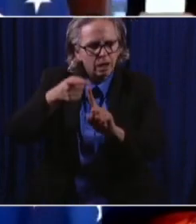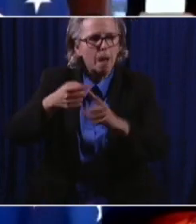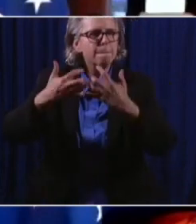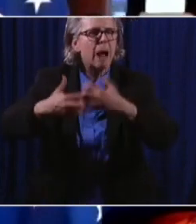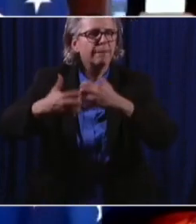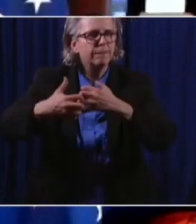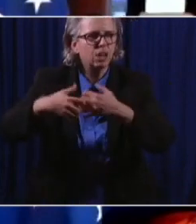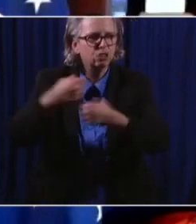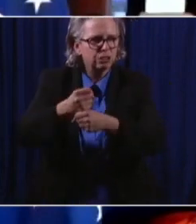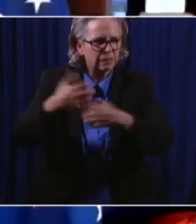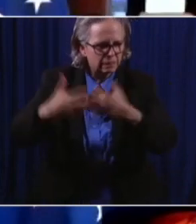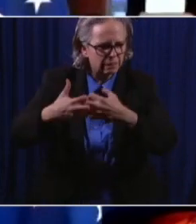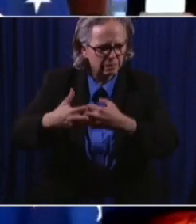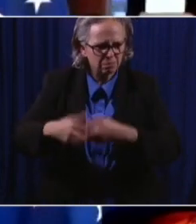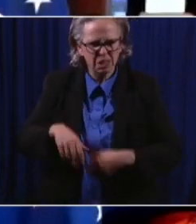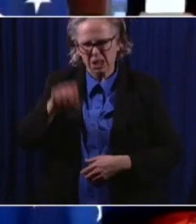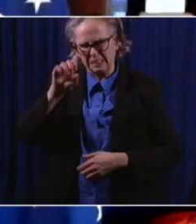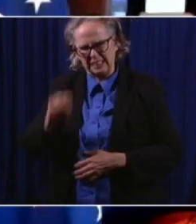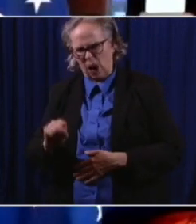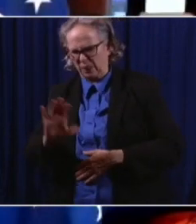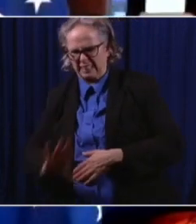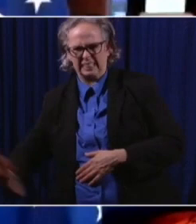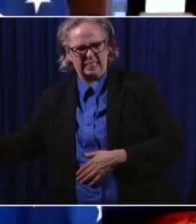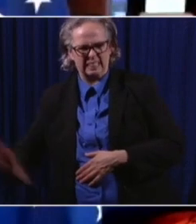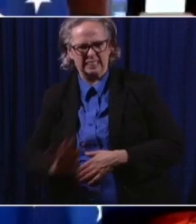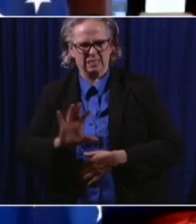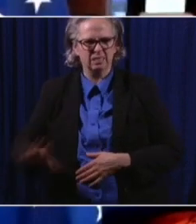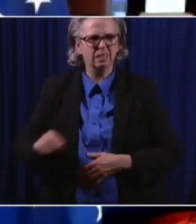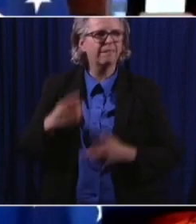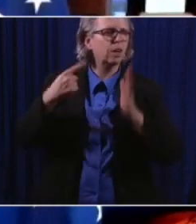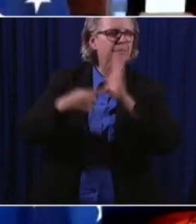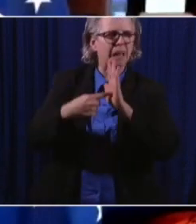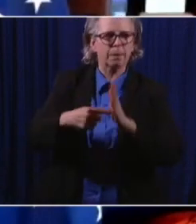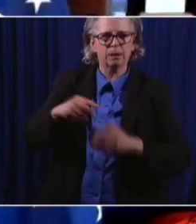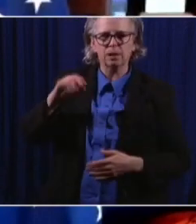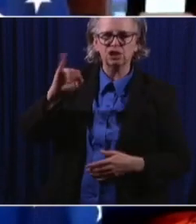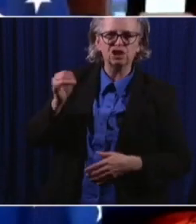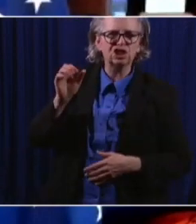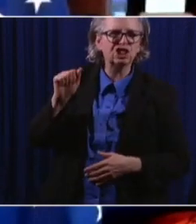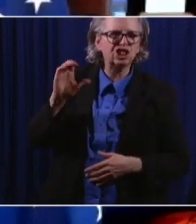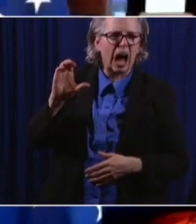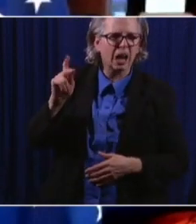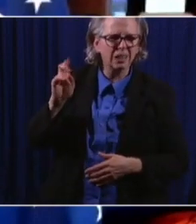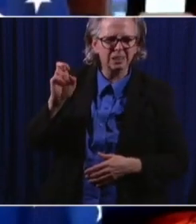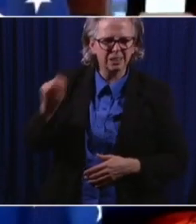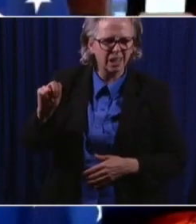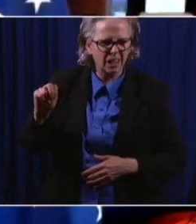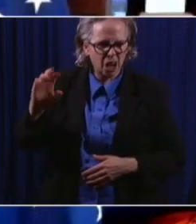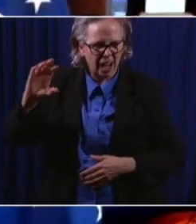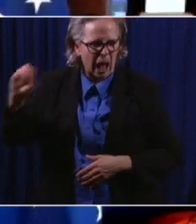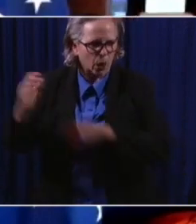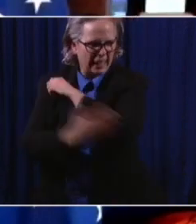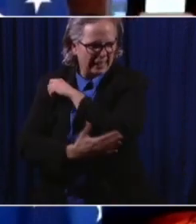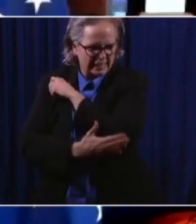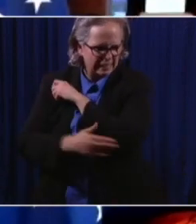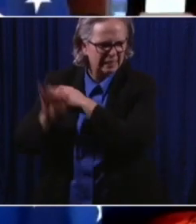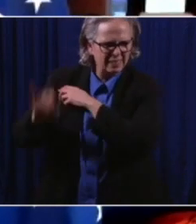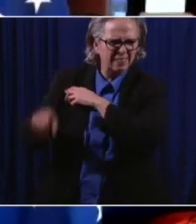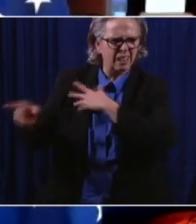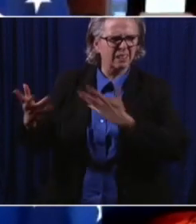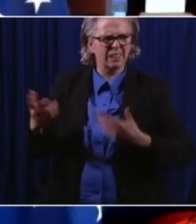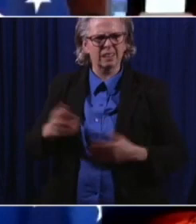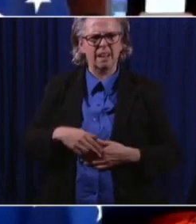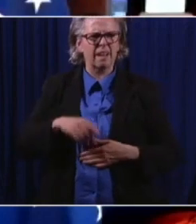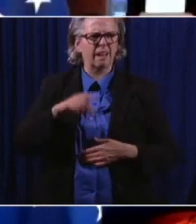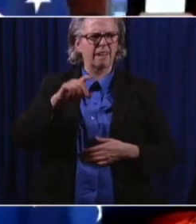County in southeast Ohio in the heart of Appalachia, Phoenix Quality Manufacturing, that's announced that with these